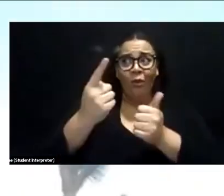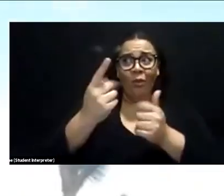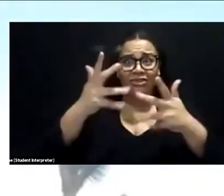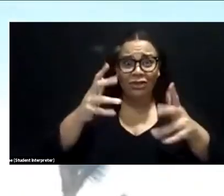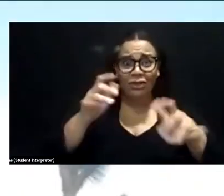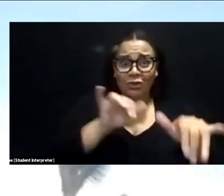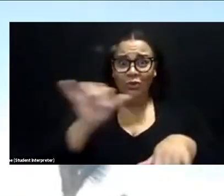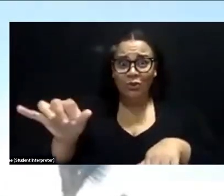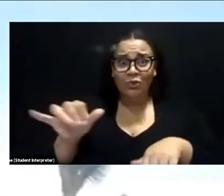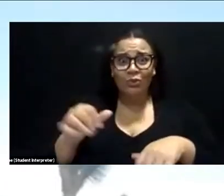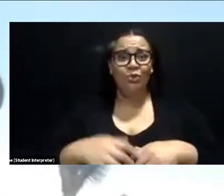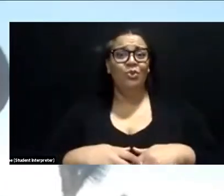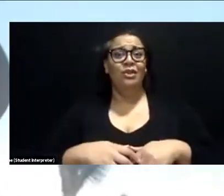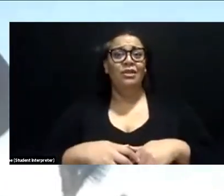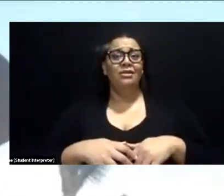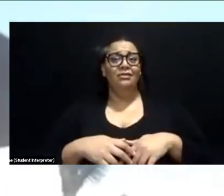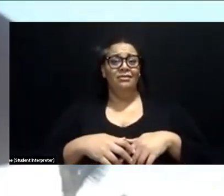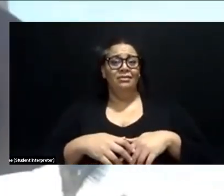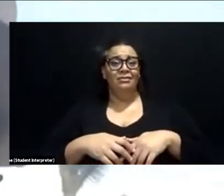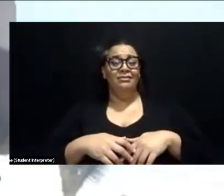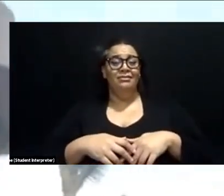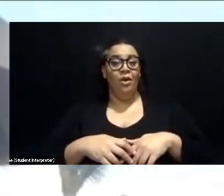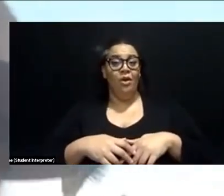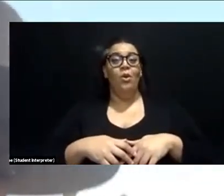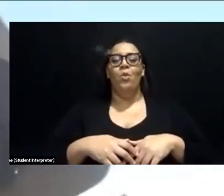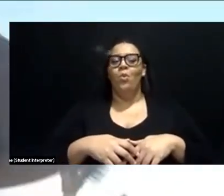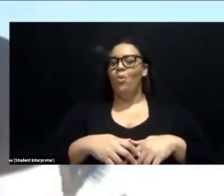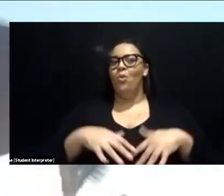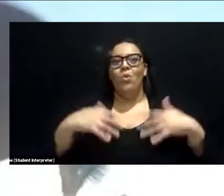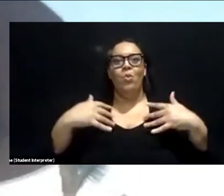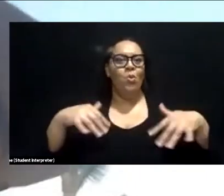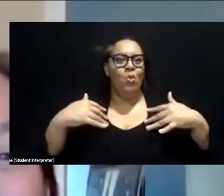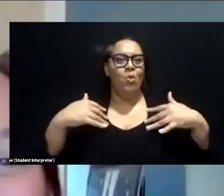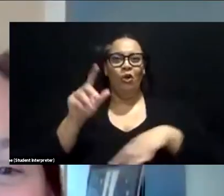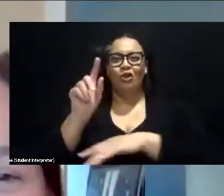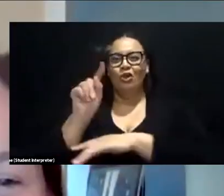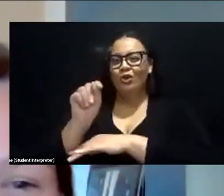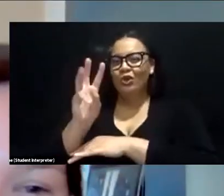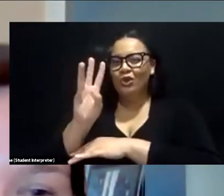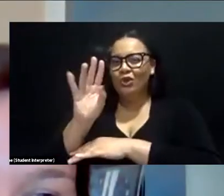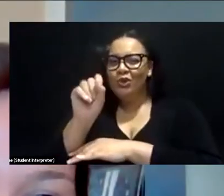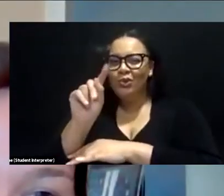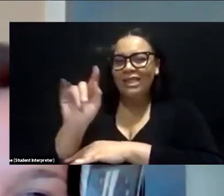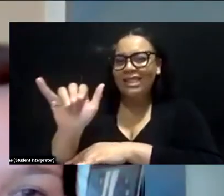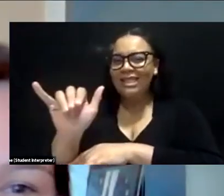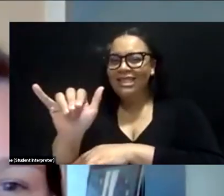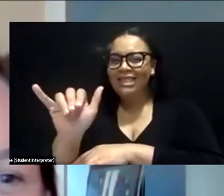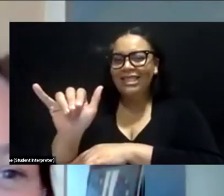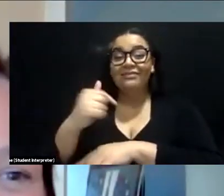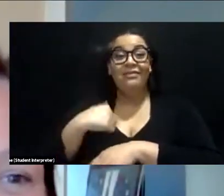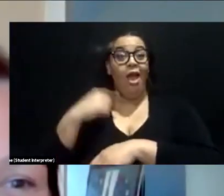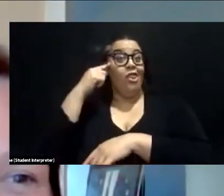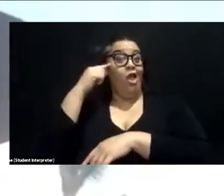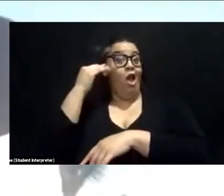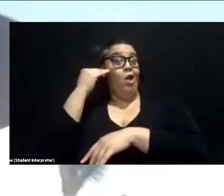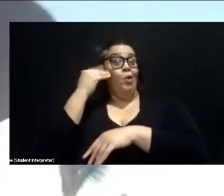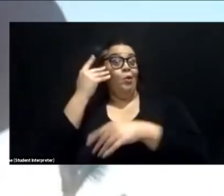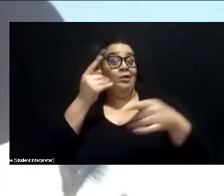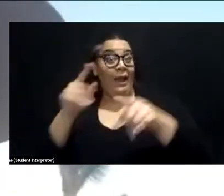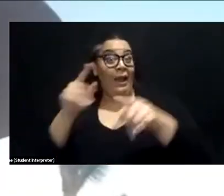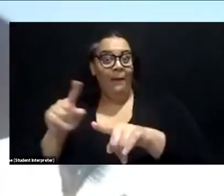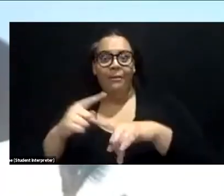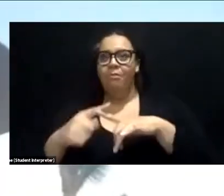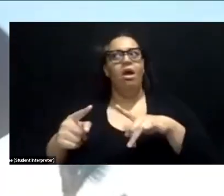it and join. It was twisty. I thought that I knew what was going to happen and I did not know what